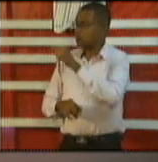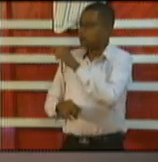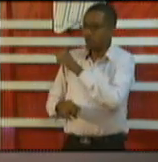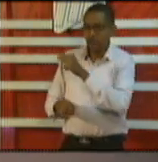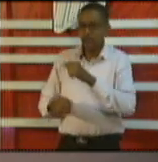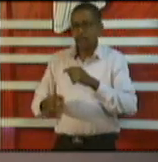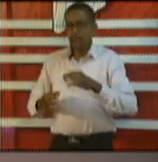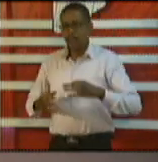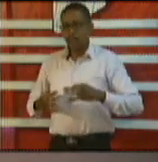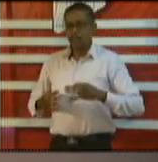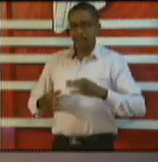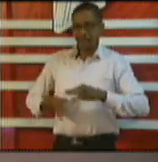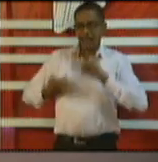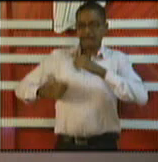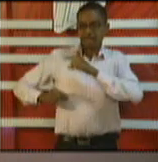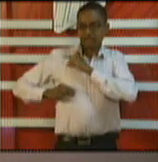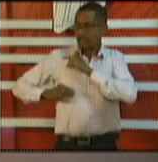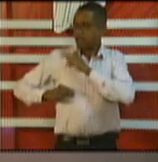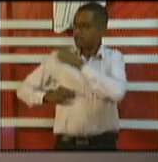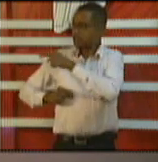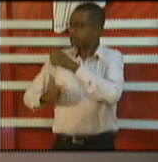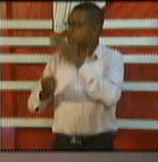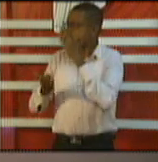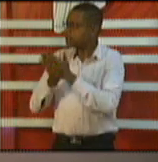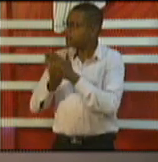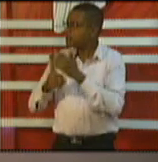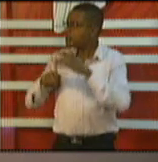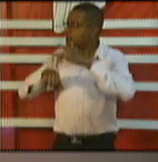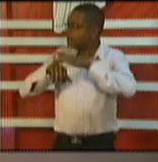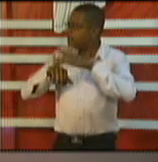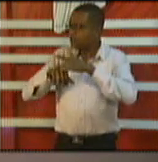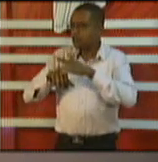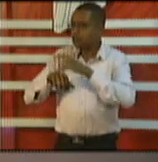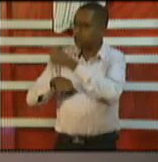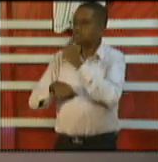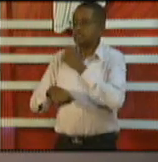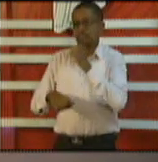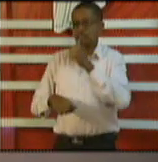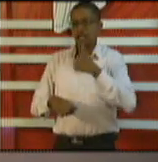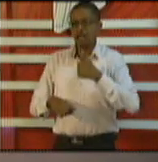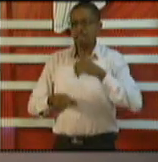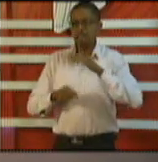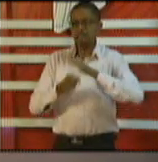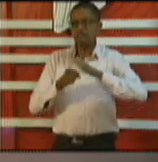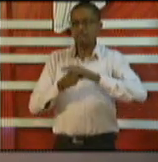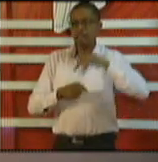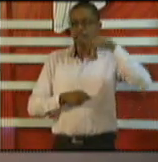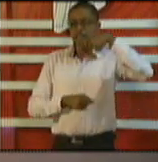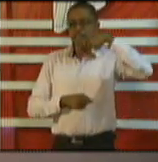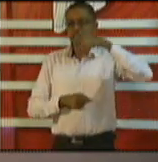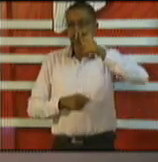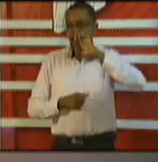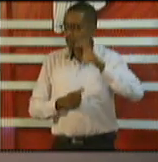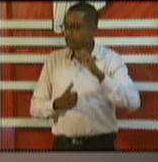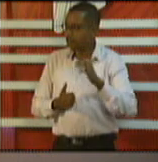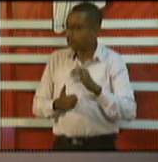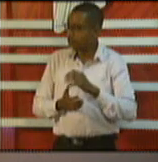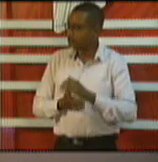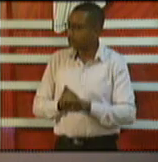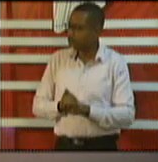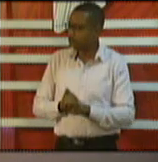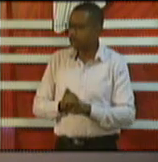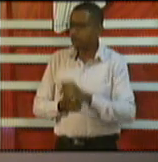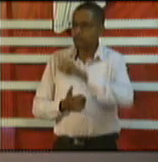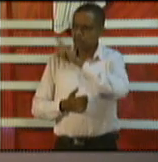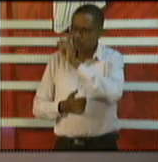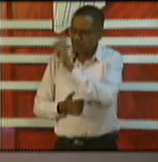they didn't have enough PPP or sanitizing agents so part of my question is what is being done looking at these areas